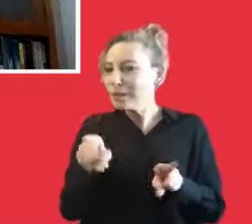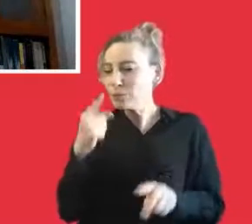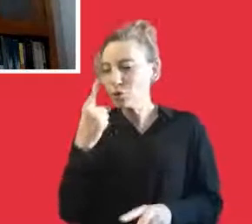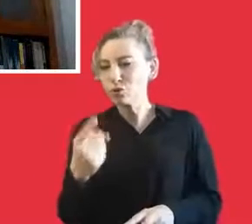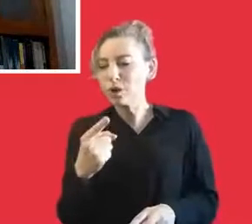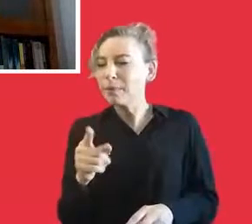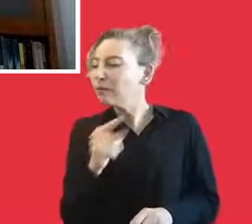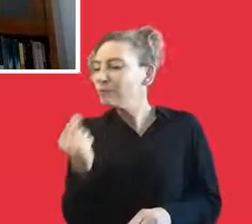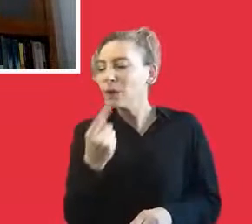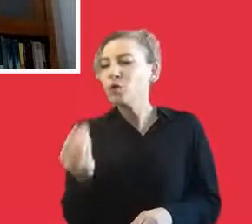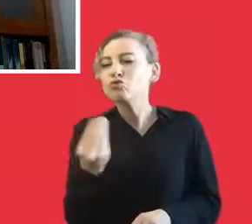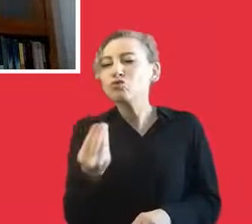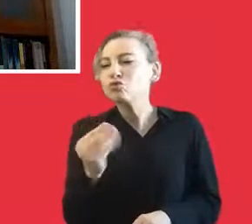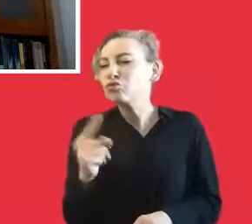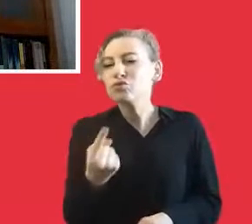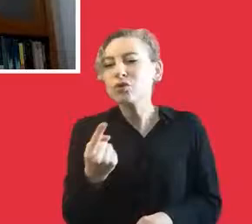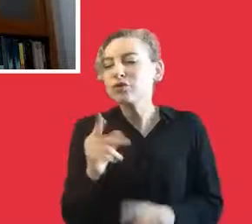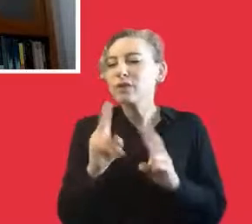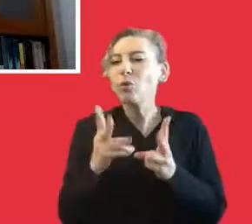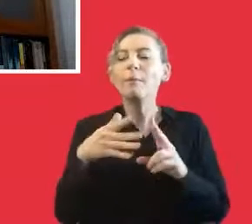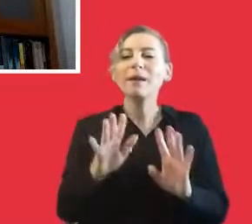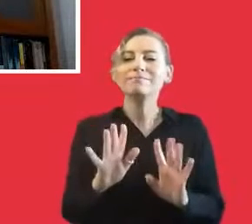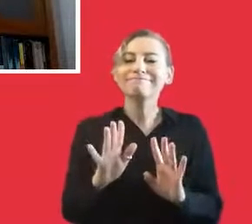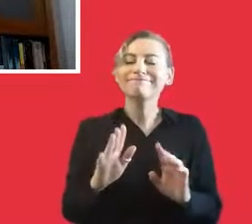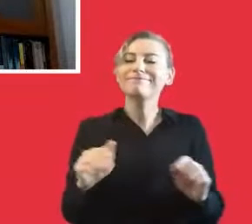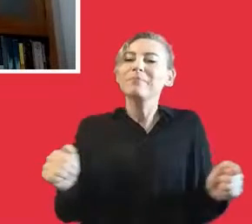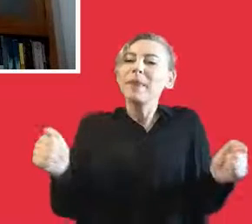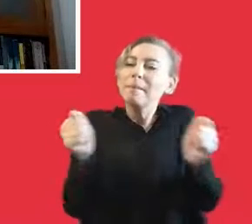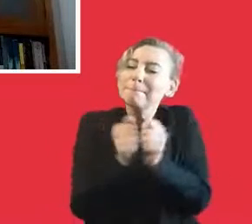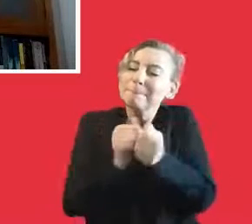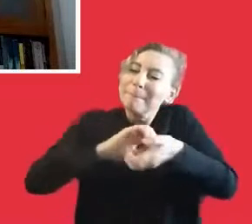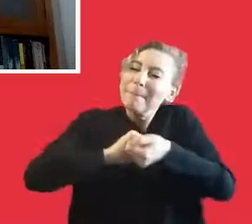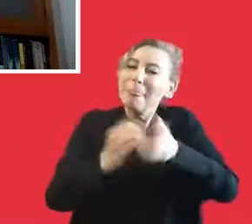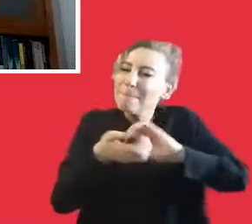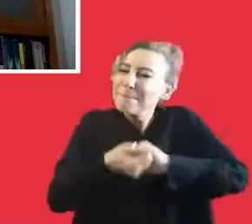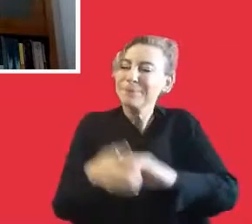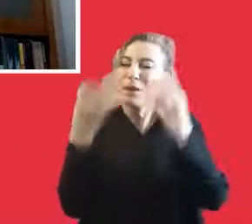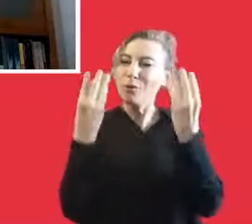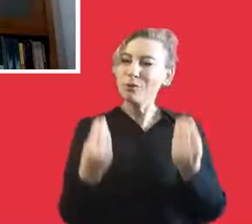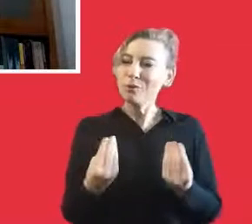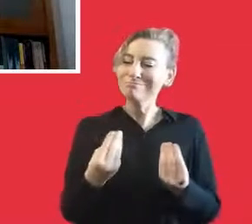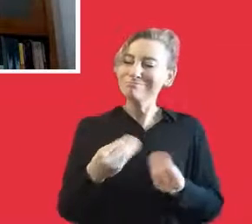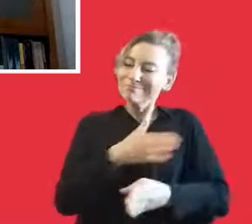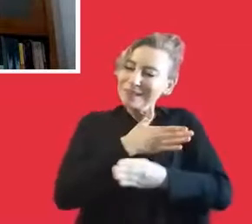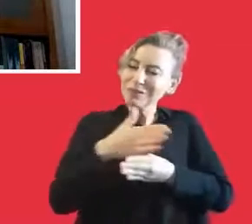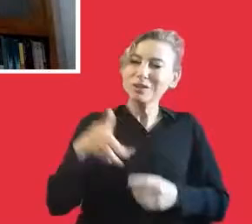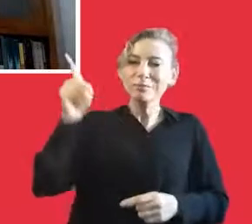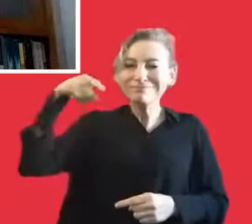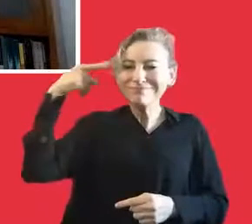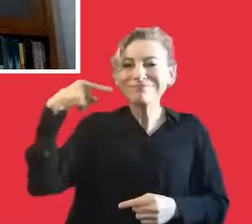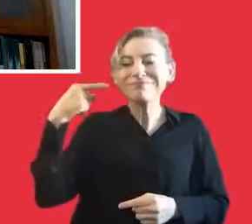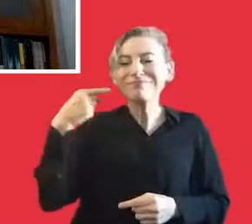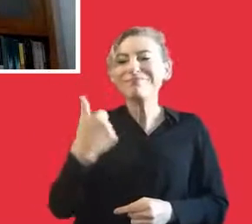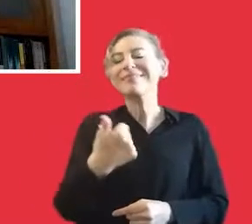everything is normal, but nothing is normal. But this will change. And with solidarity, with togetherness, we can